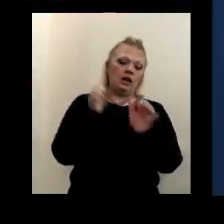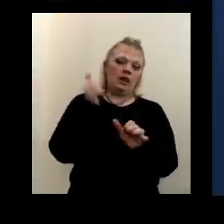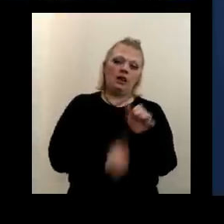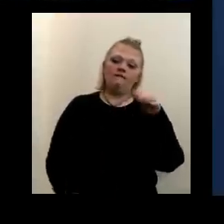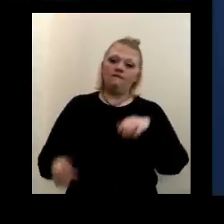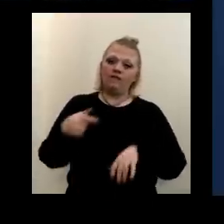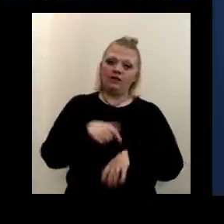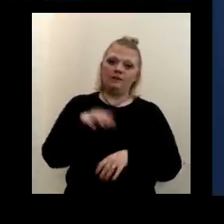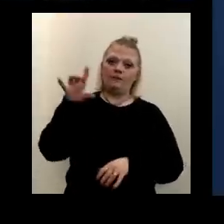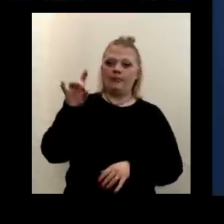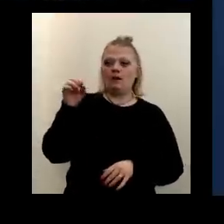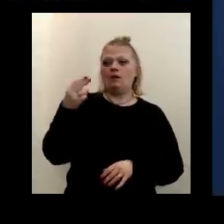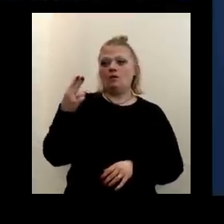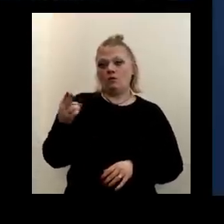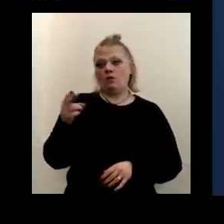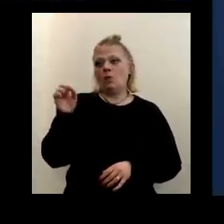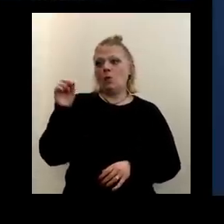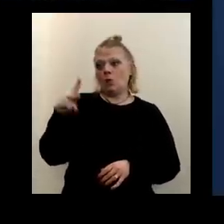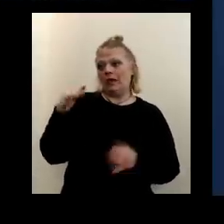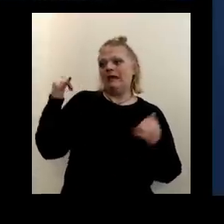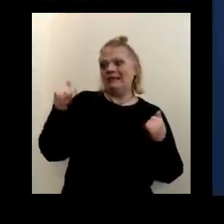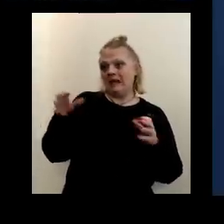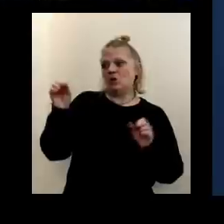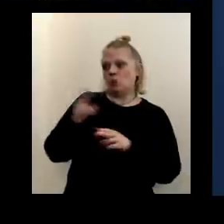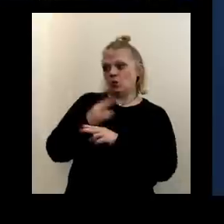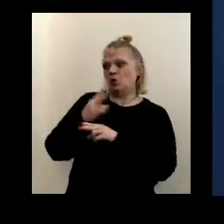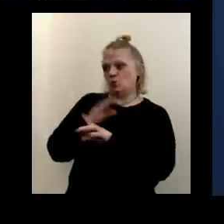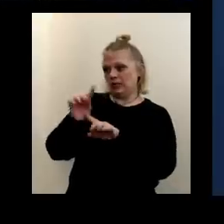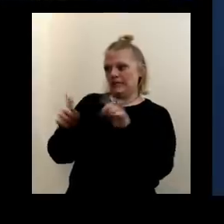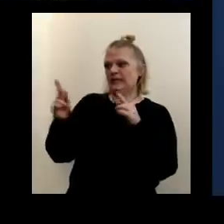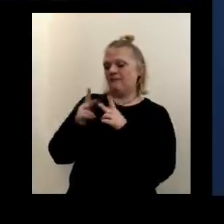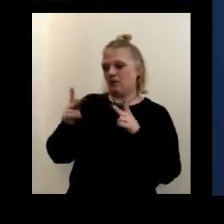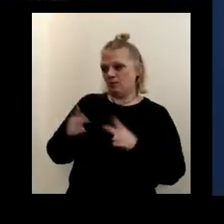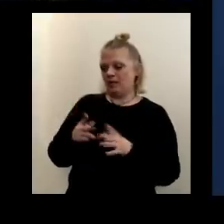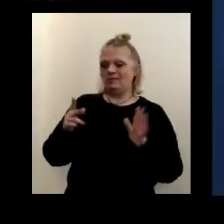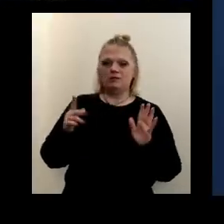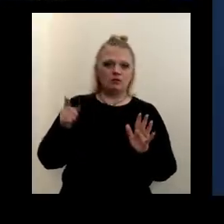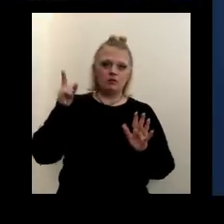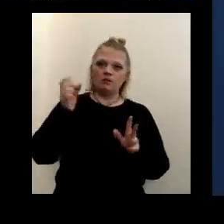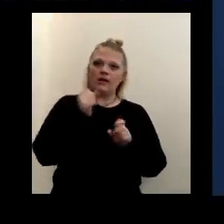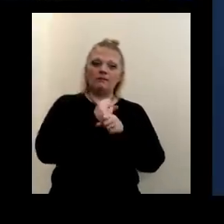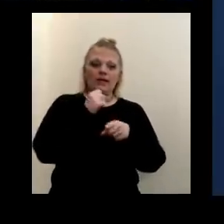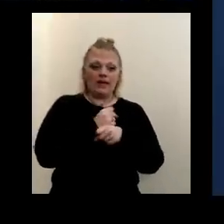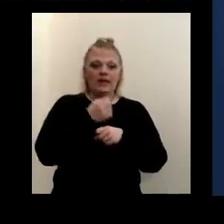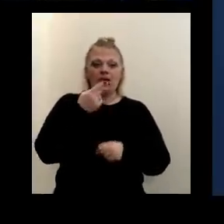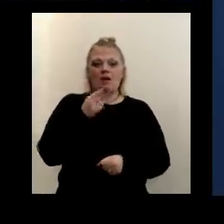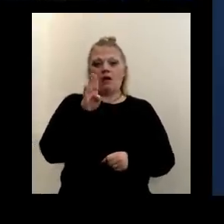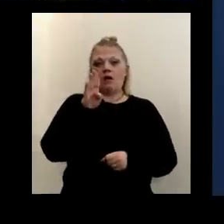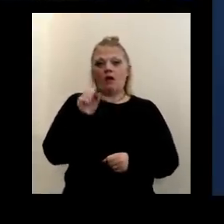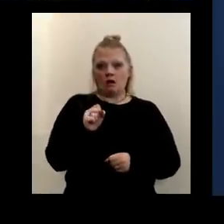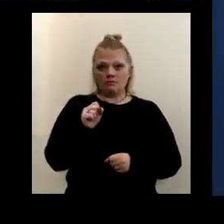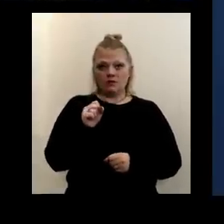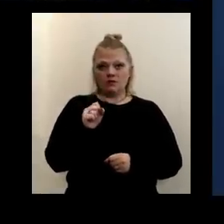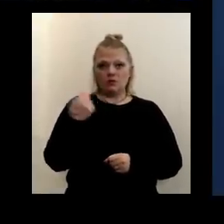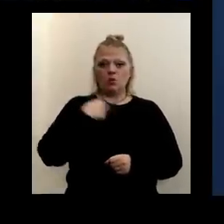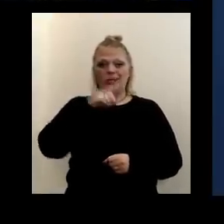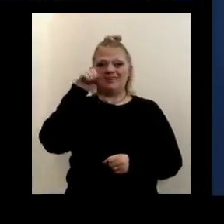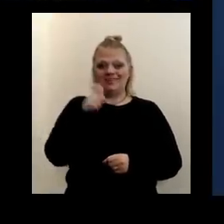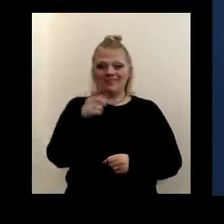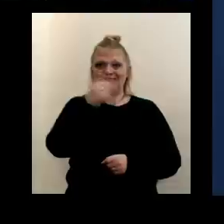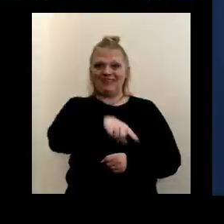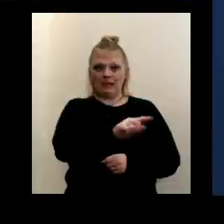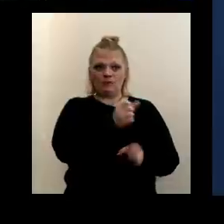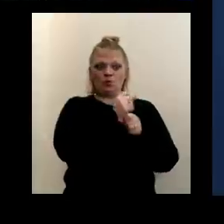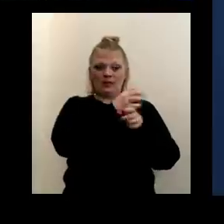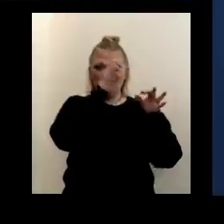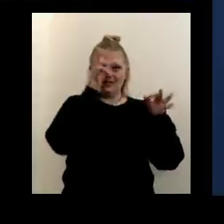department of health say, okay, now you can use those doses elsewhere. They've created the vaccination hubs. We need the vaccination hubs to be able to make the